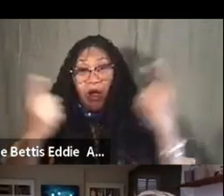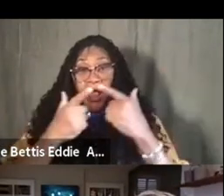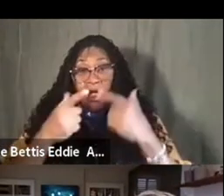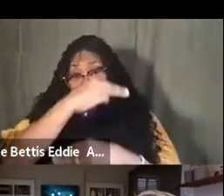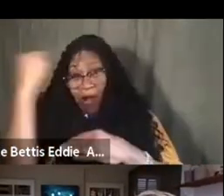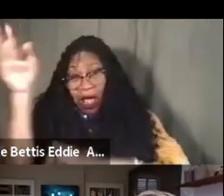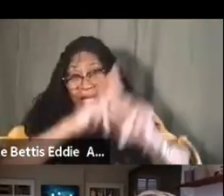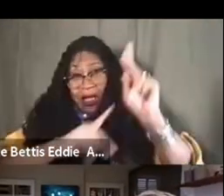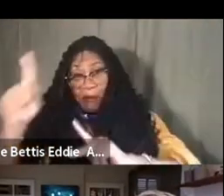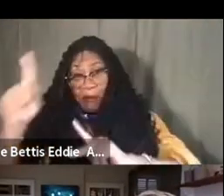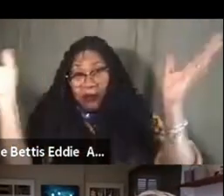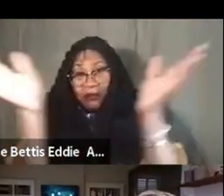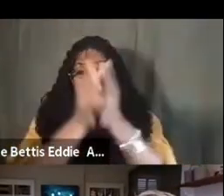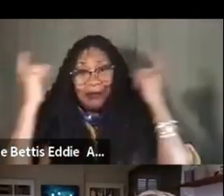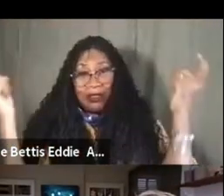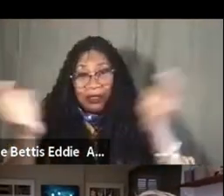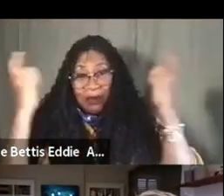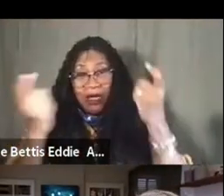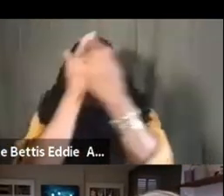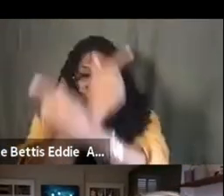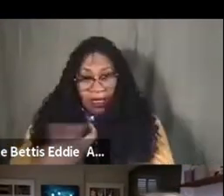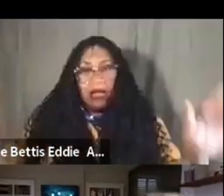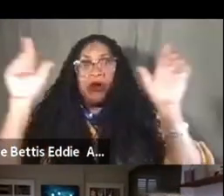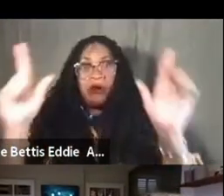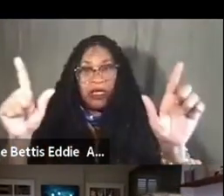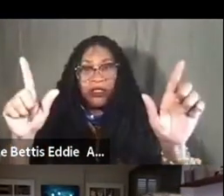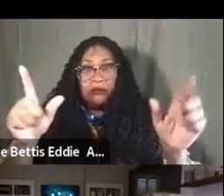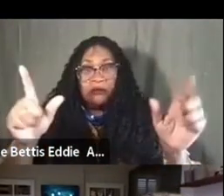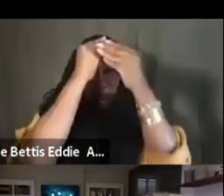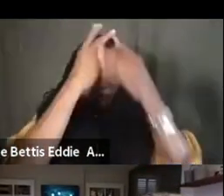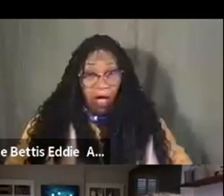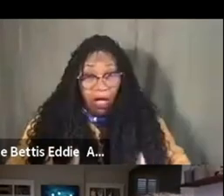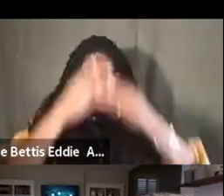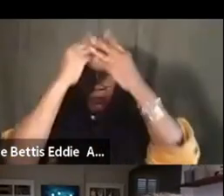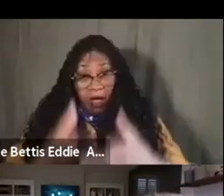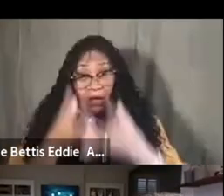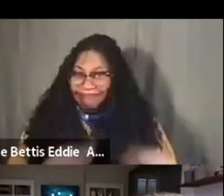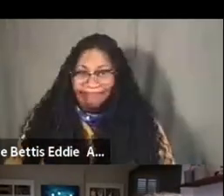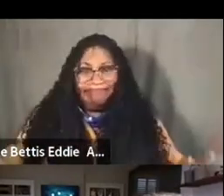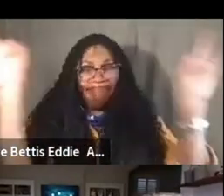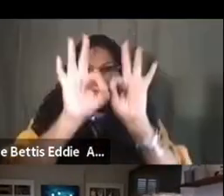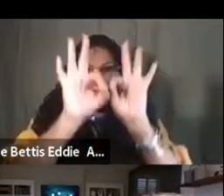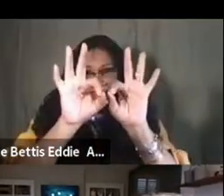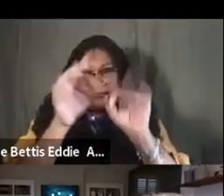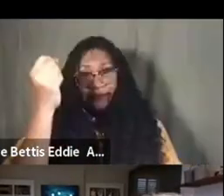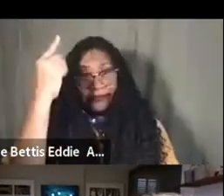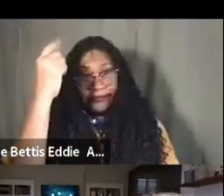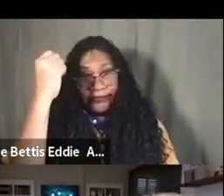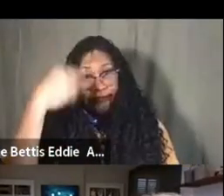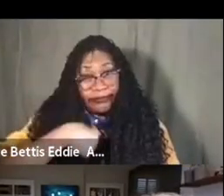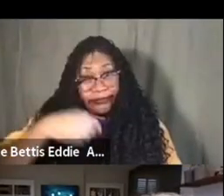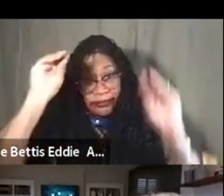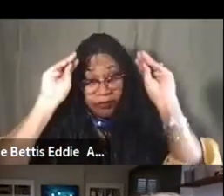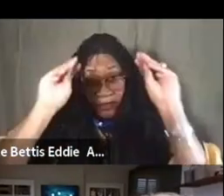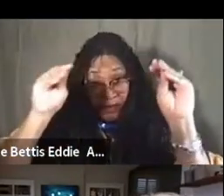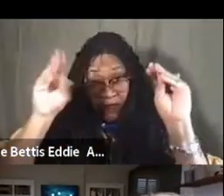liberation, and it's very important for me as an educator and artist to understand that movement